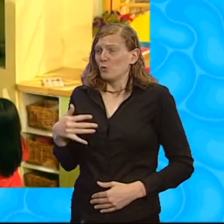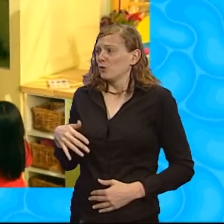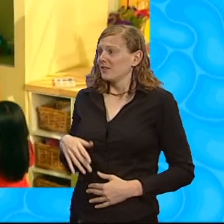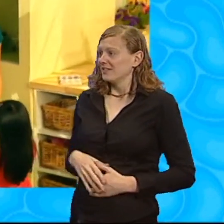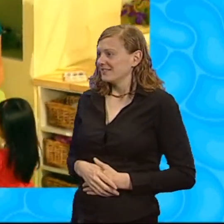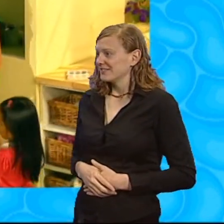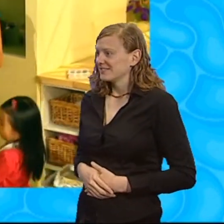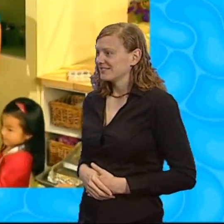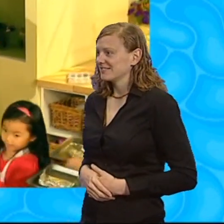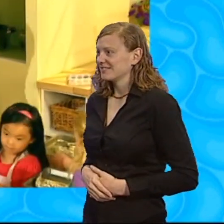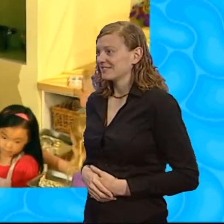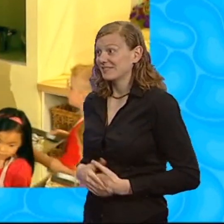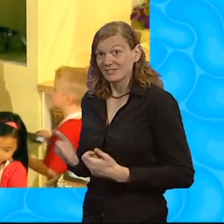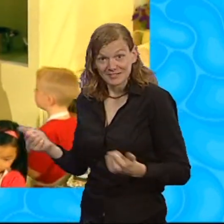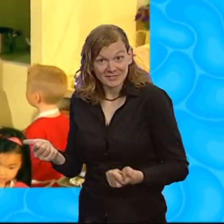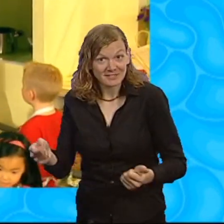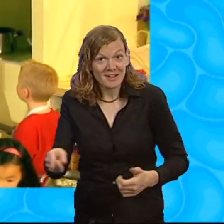That's it. Thank you, Olivia.